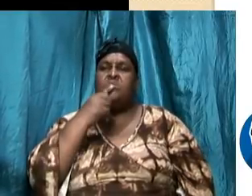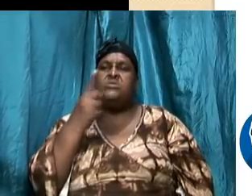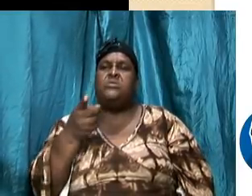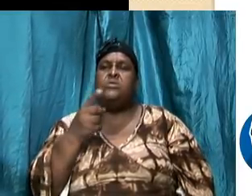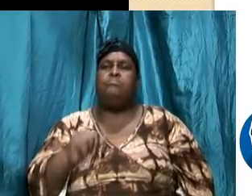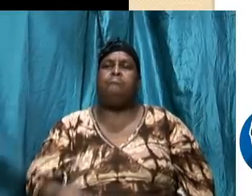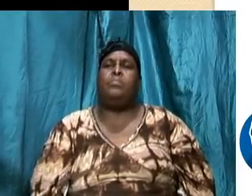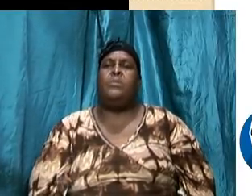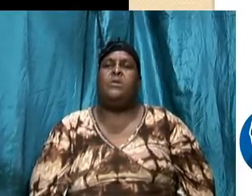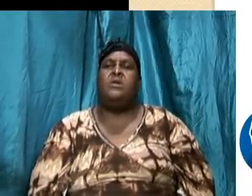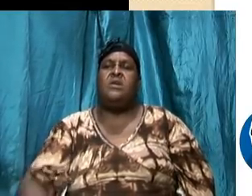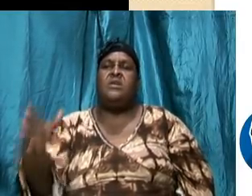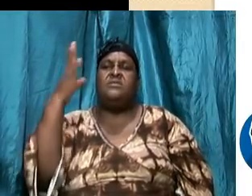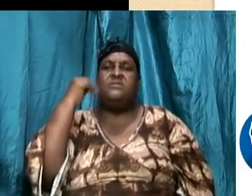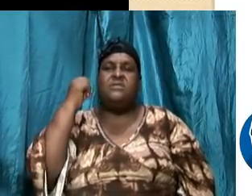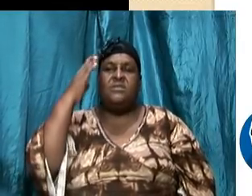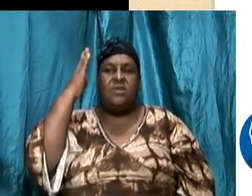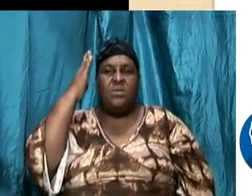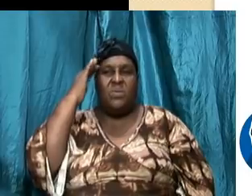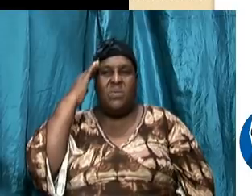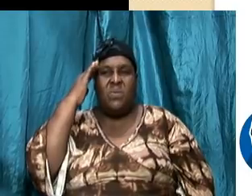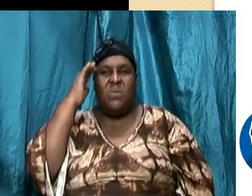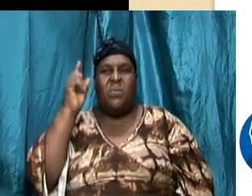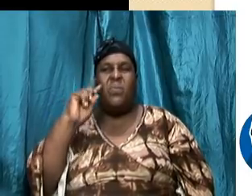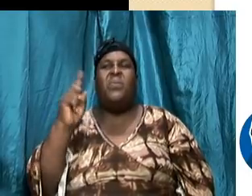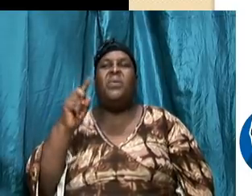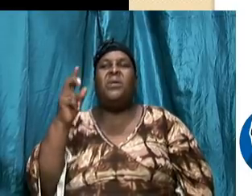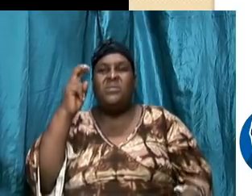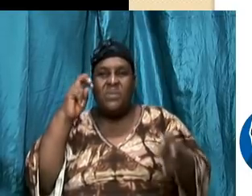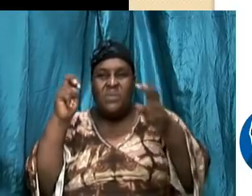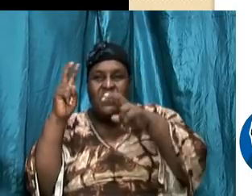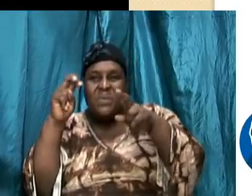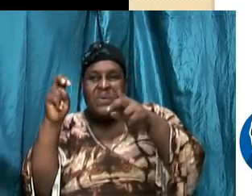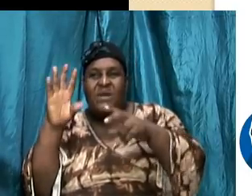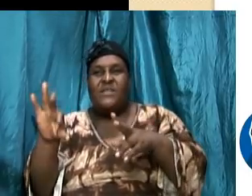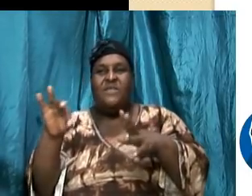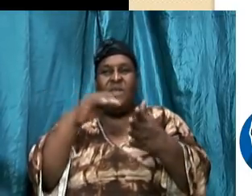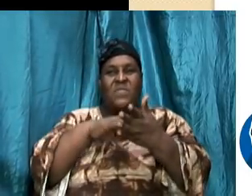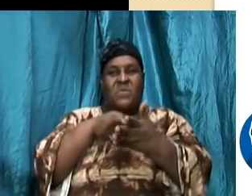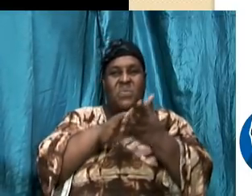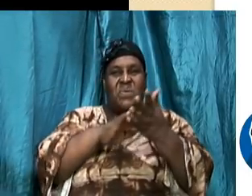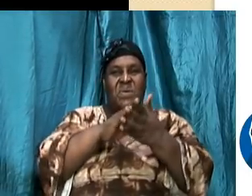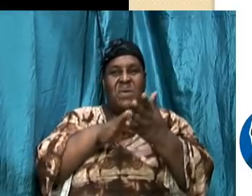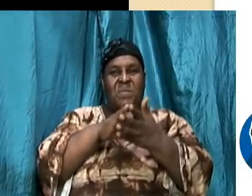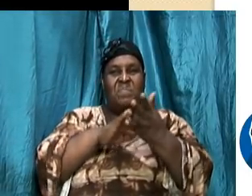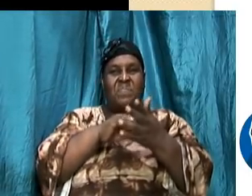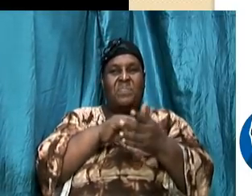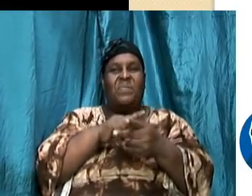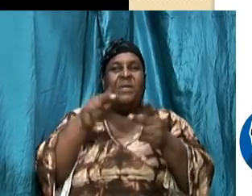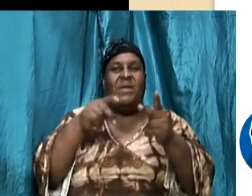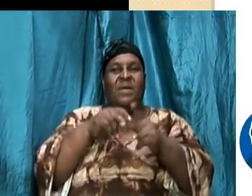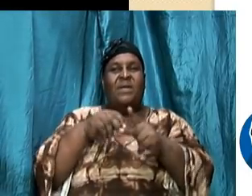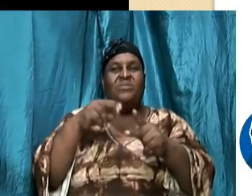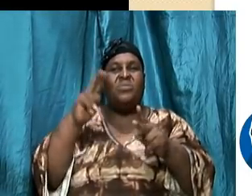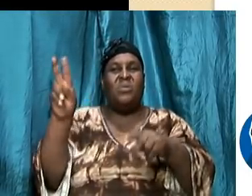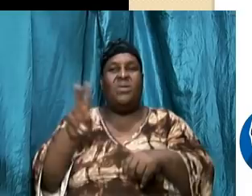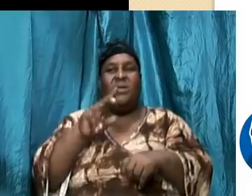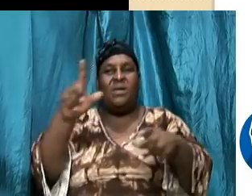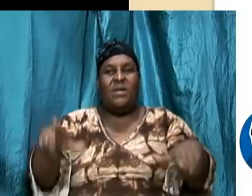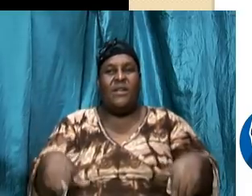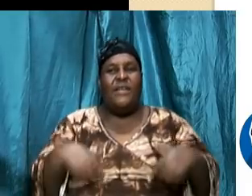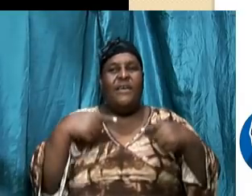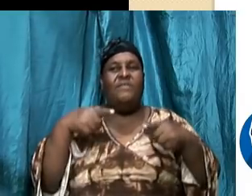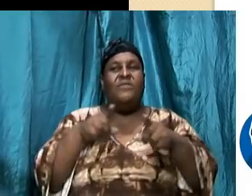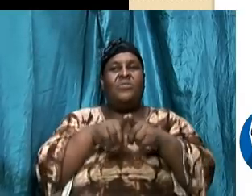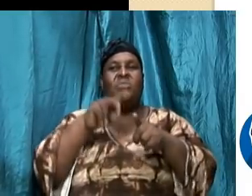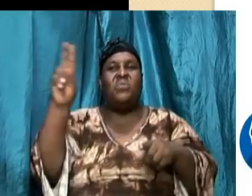Satan knows precisely where to look to fight the weak areas in our lives to use it against us brothers and sisters remember that don't